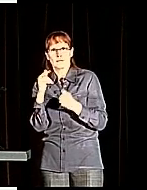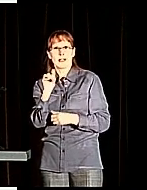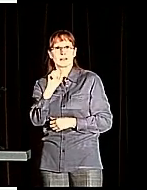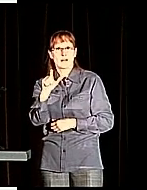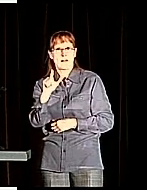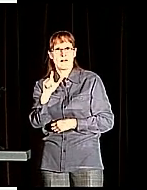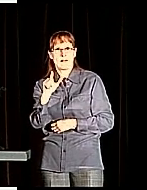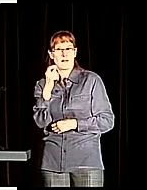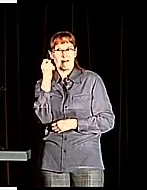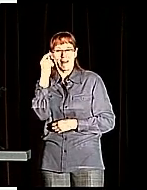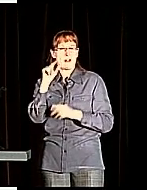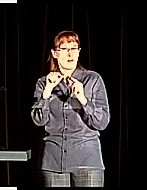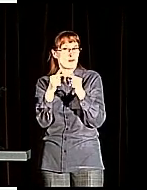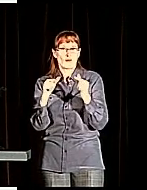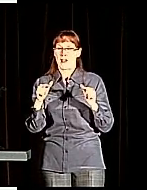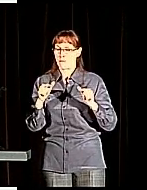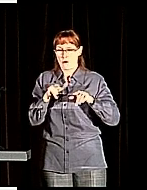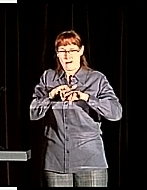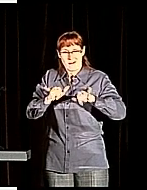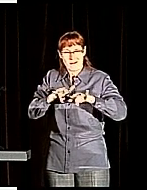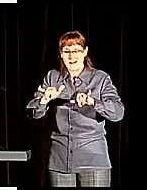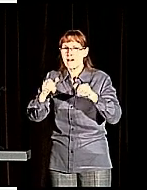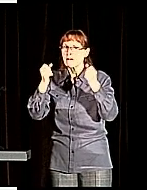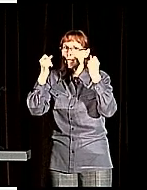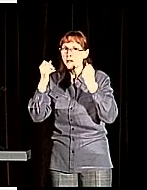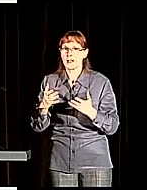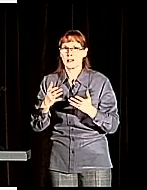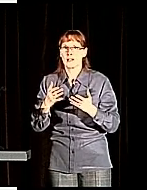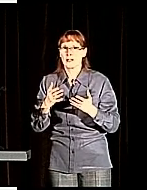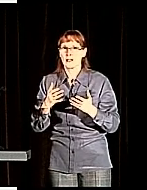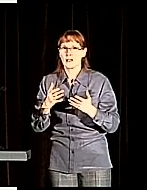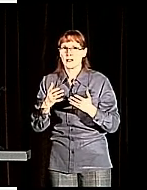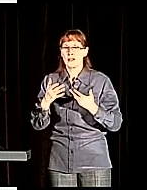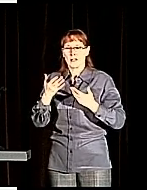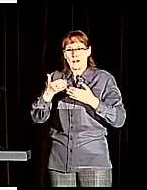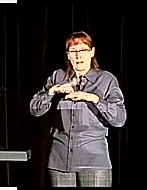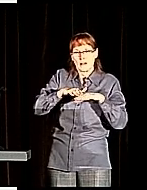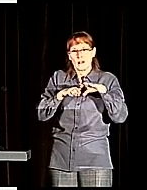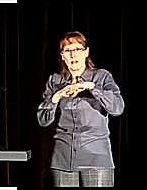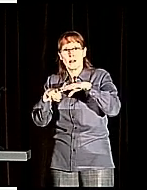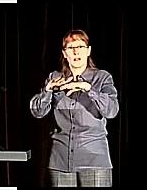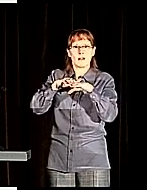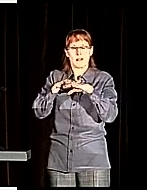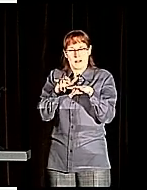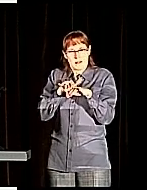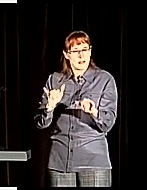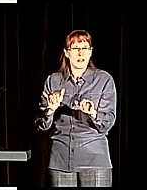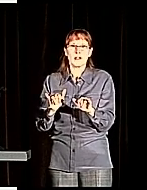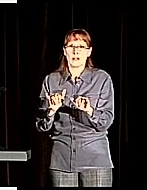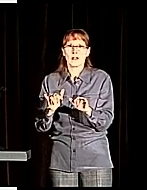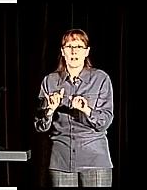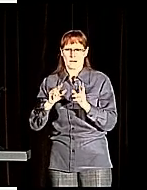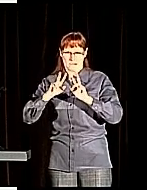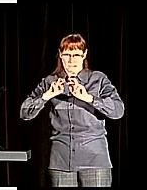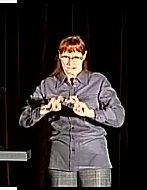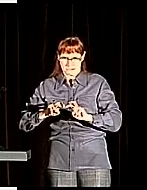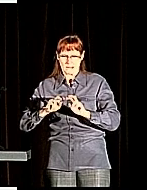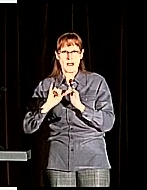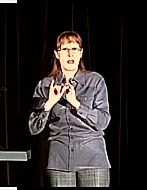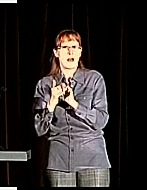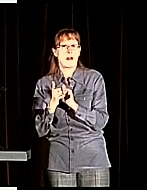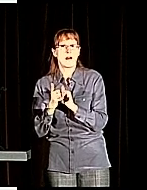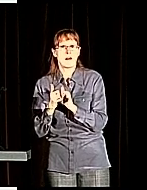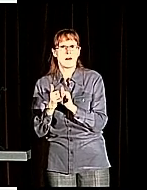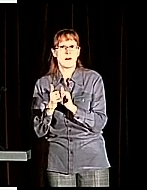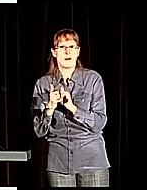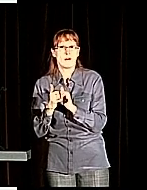means that different parts of the syntactical and morphological structure are happening at the same time. I hesitate to use the interpreter as